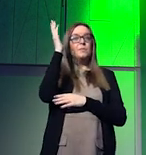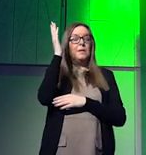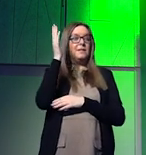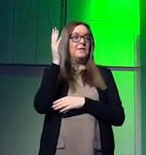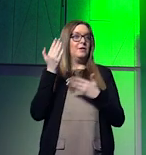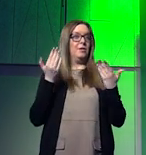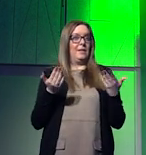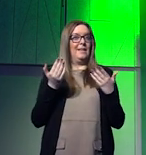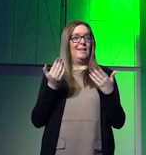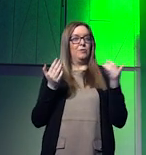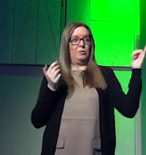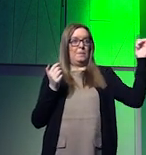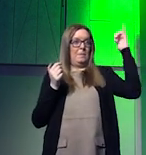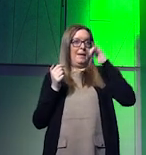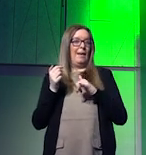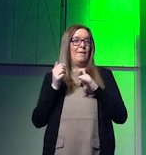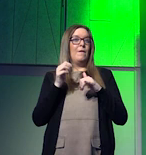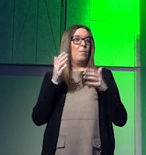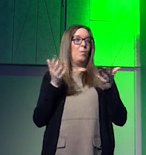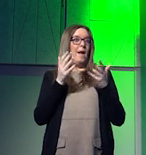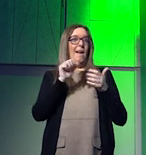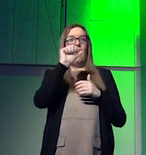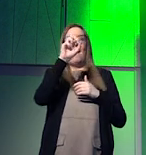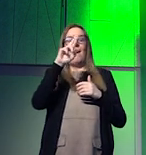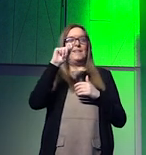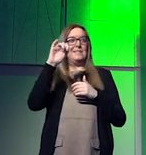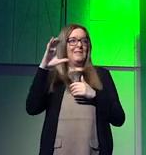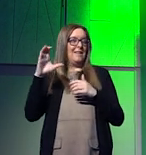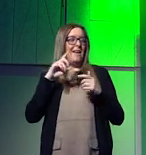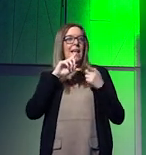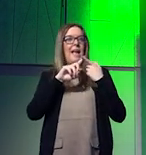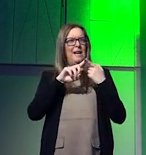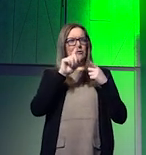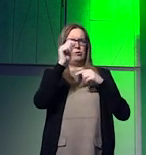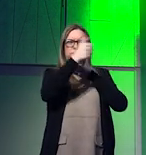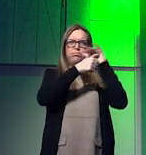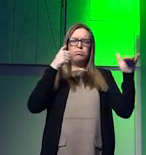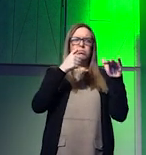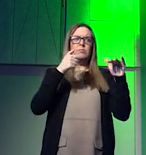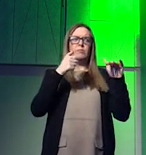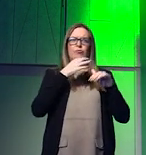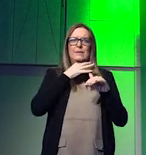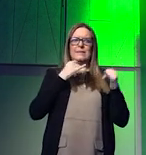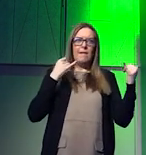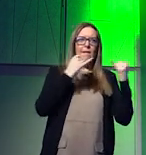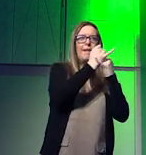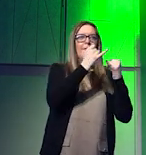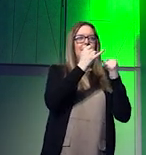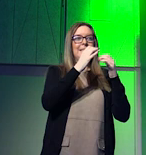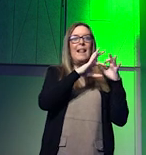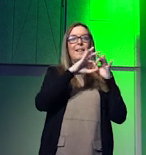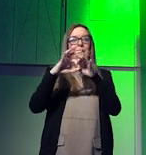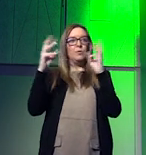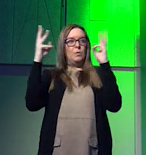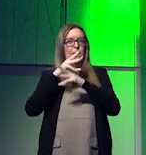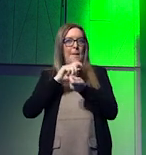just back from the arctic she's a global expert on the geopolitics of energy and the risks of conflict and fragility associated with climate change